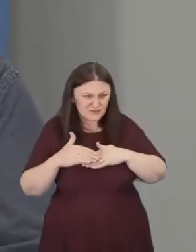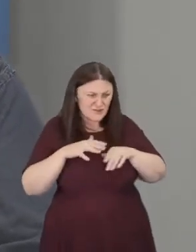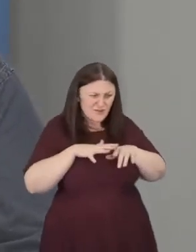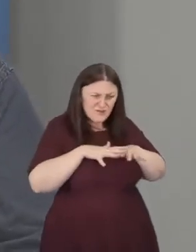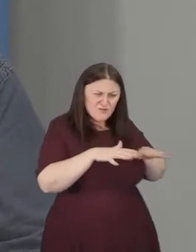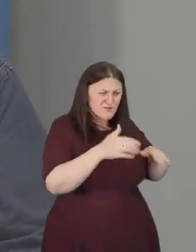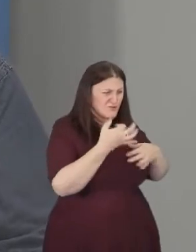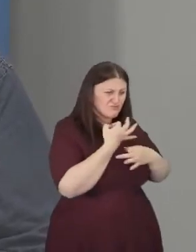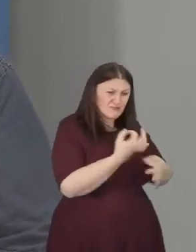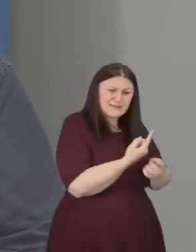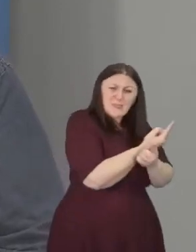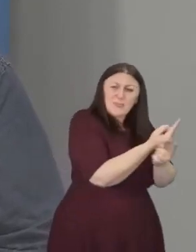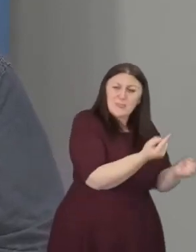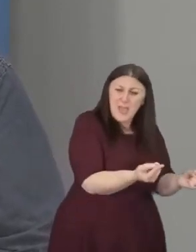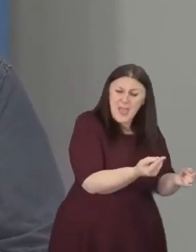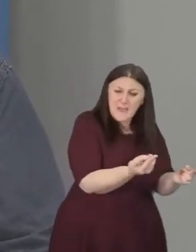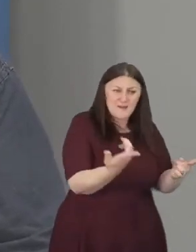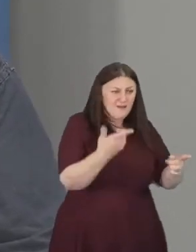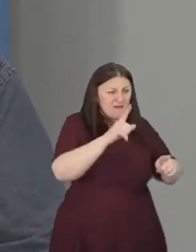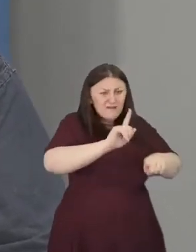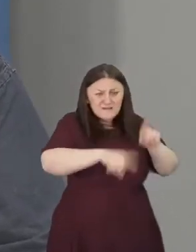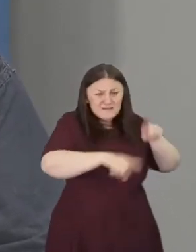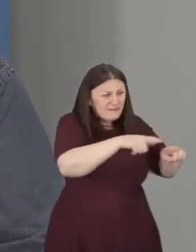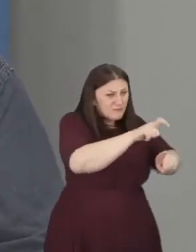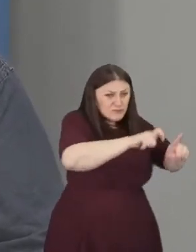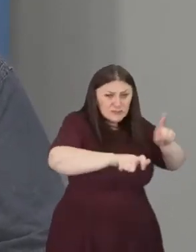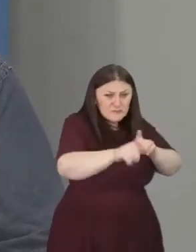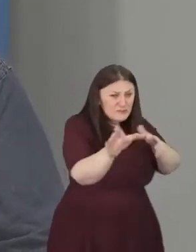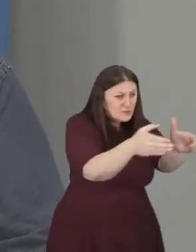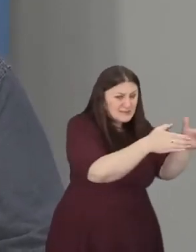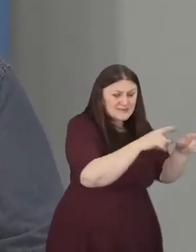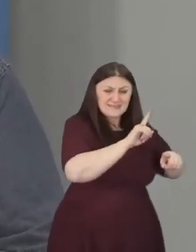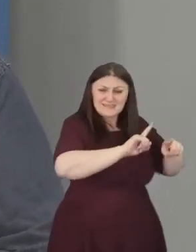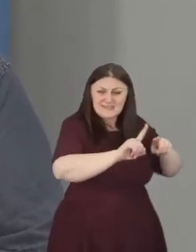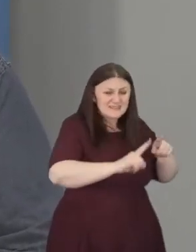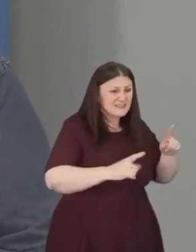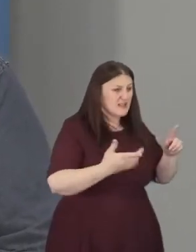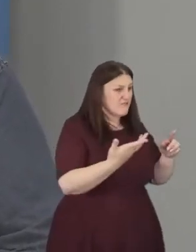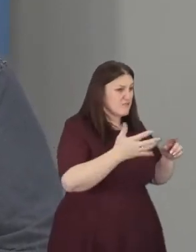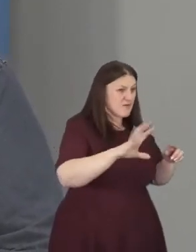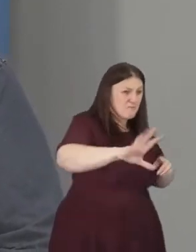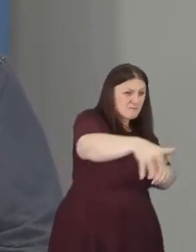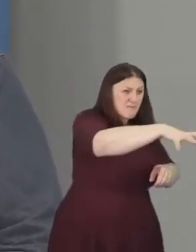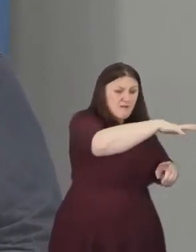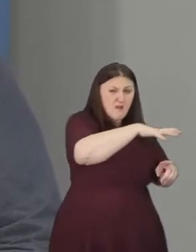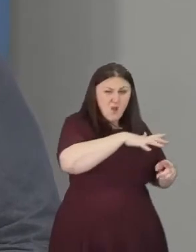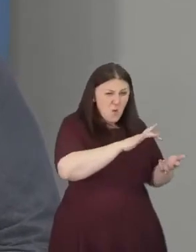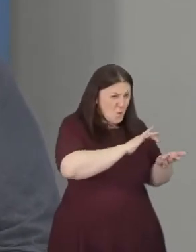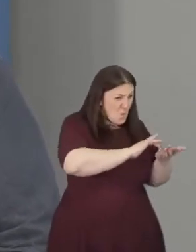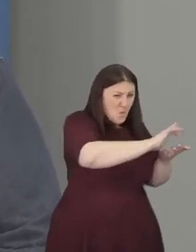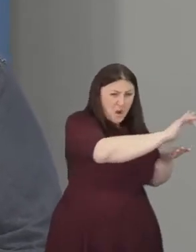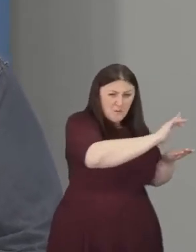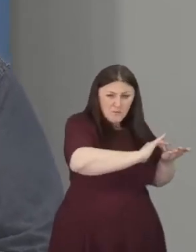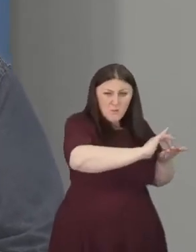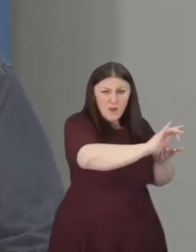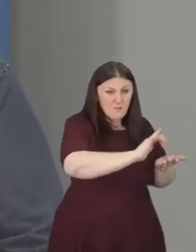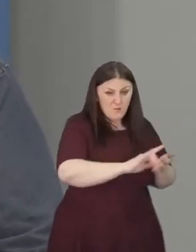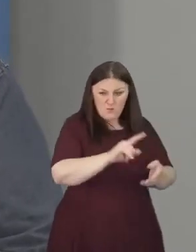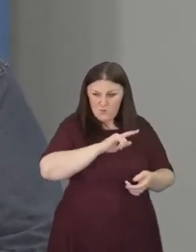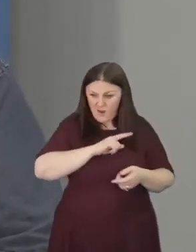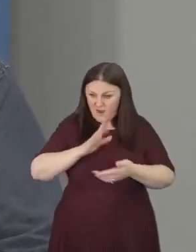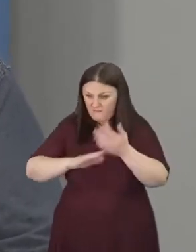environments are in real danger of being wiped out as a result of human action and inaction.